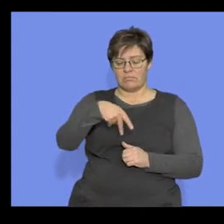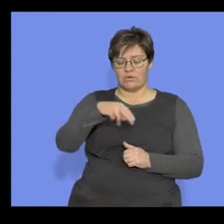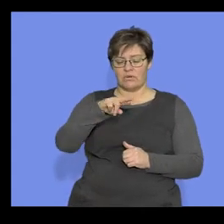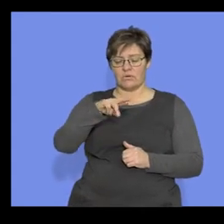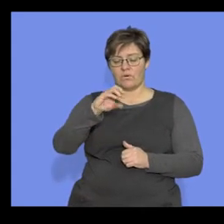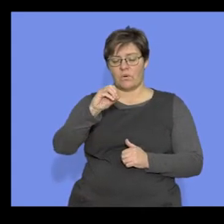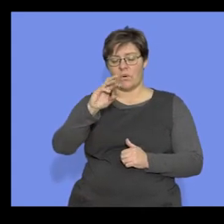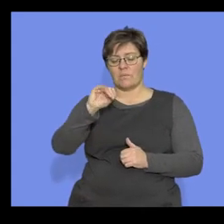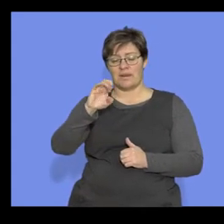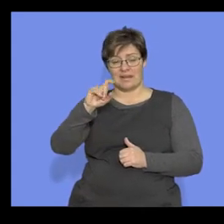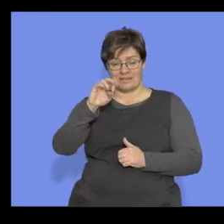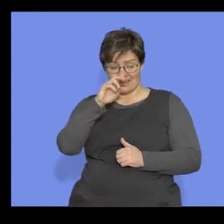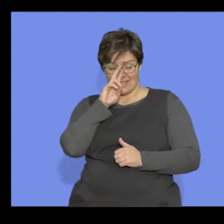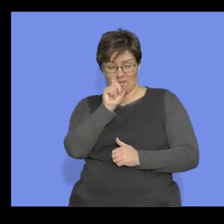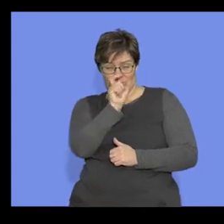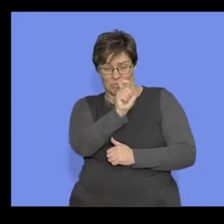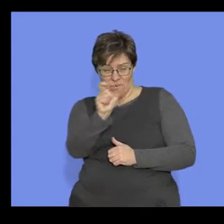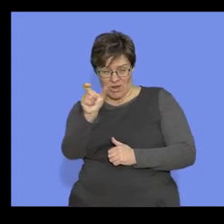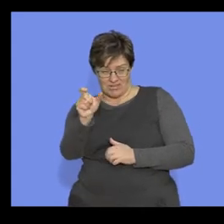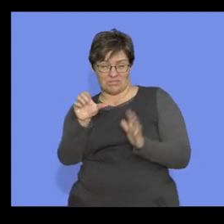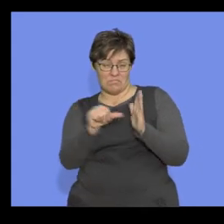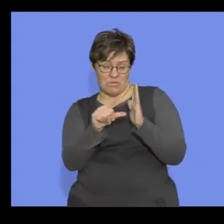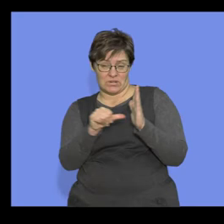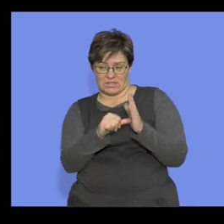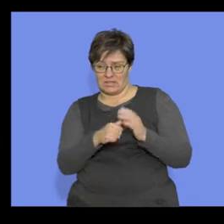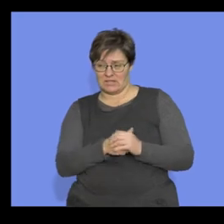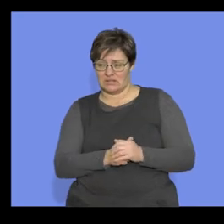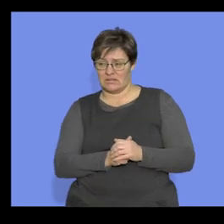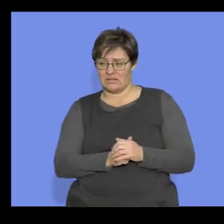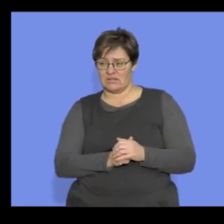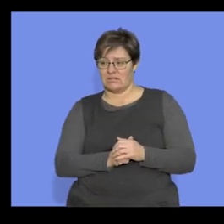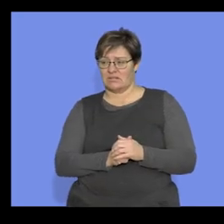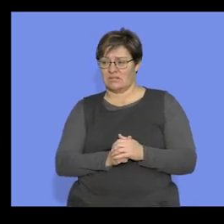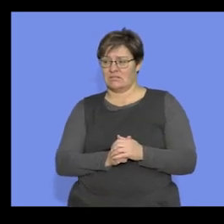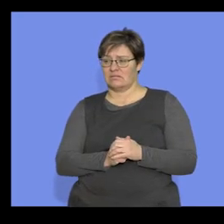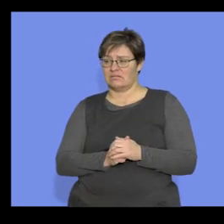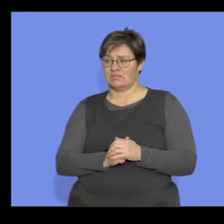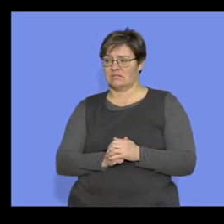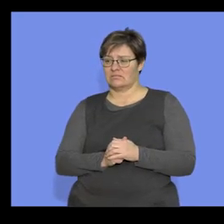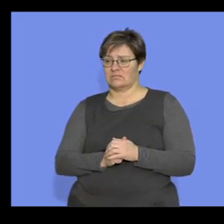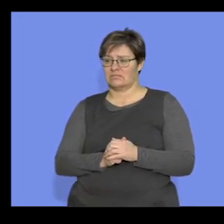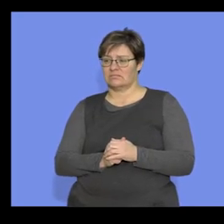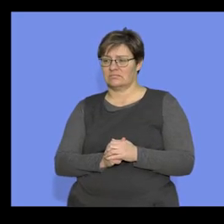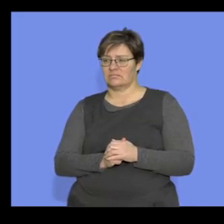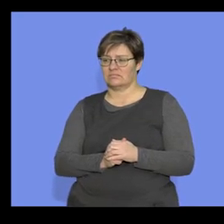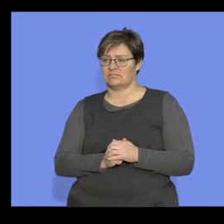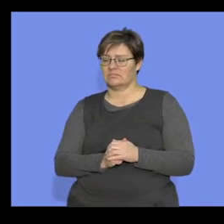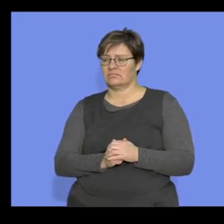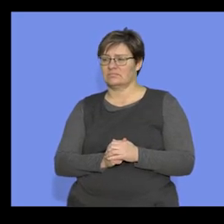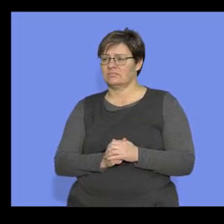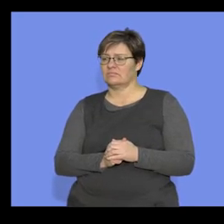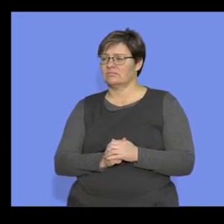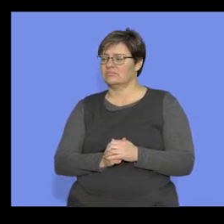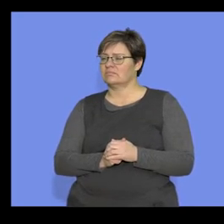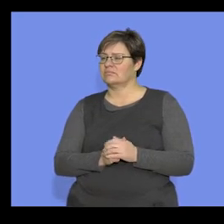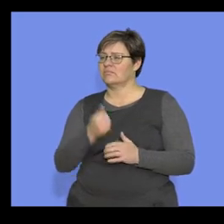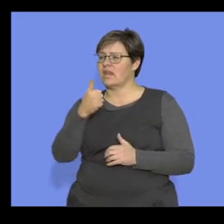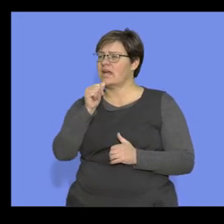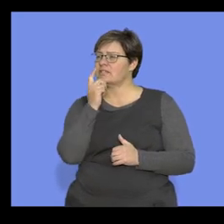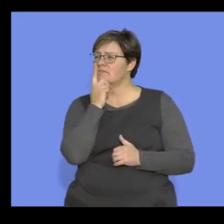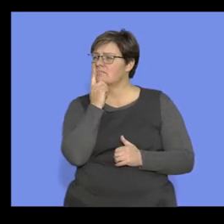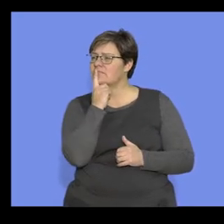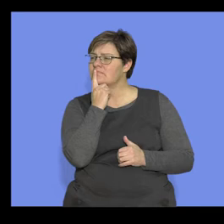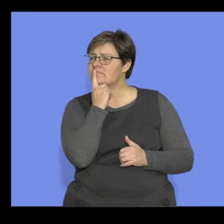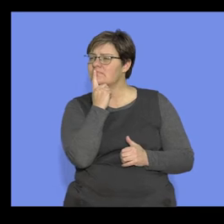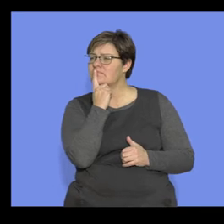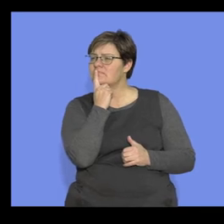Do you notice the words we use? All right, prominent, smaller. It's quite a few that we can go there. All